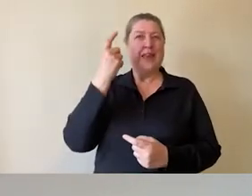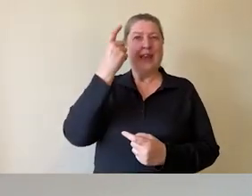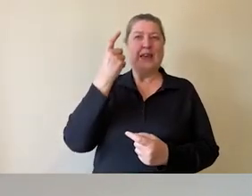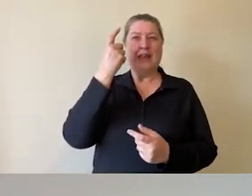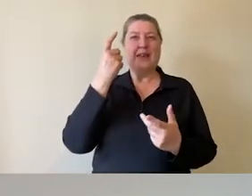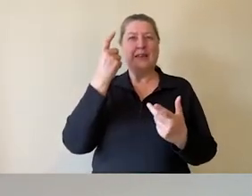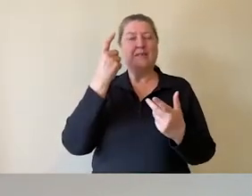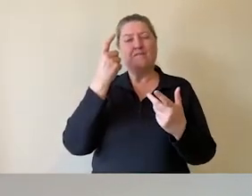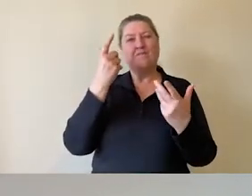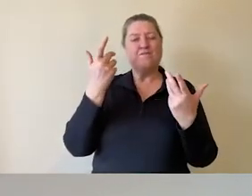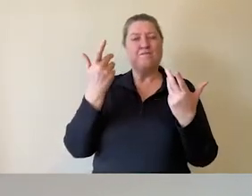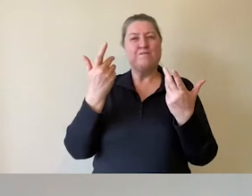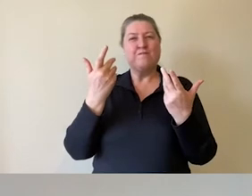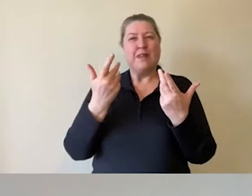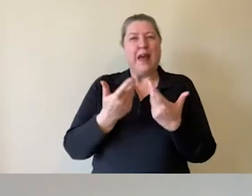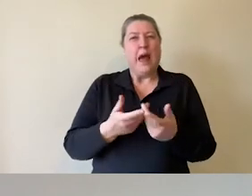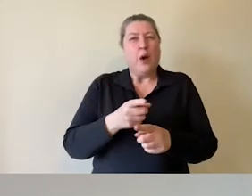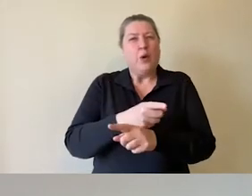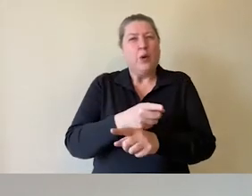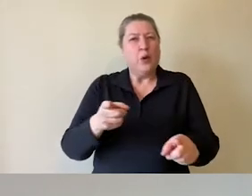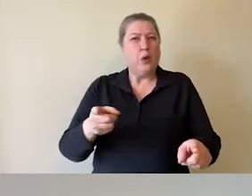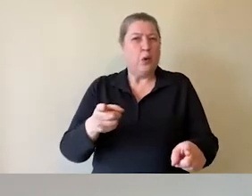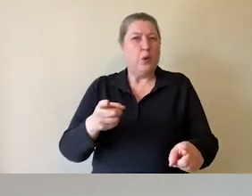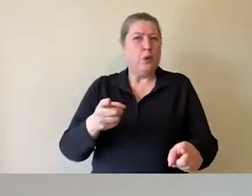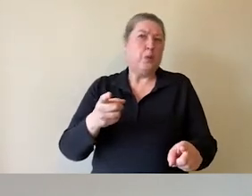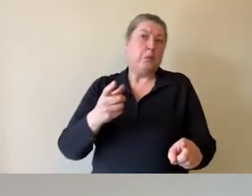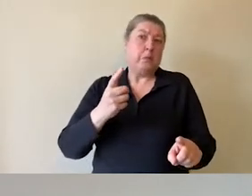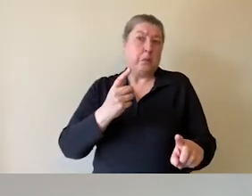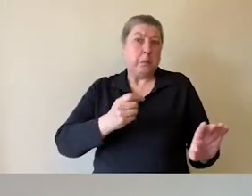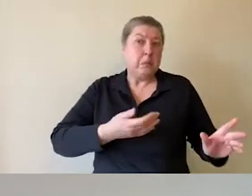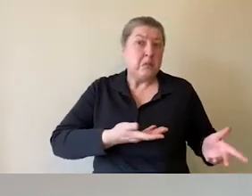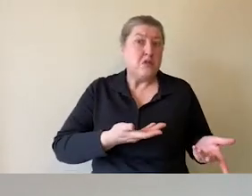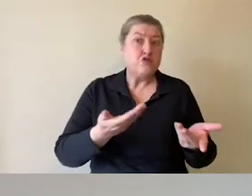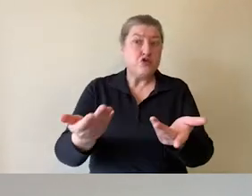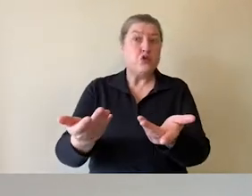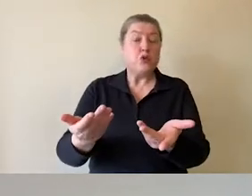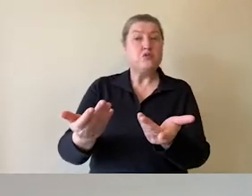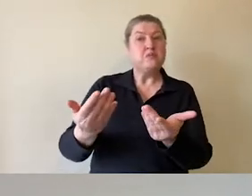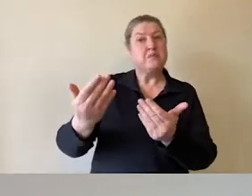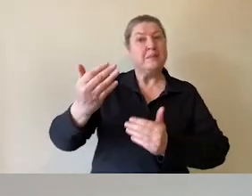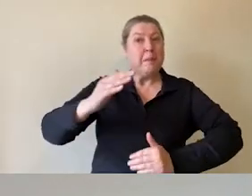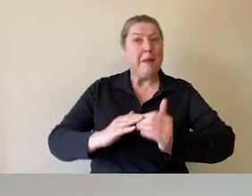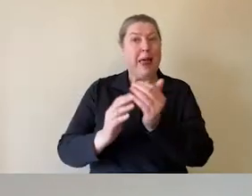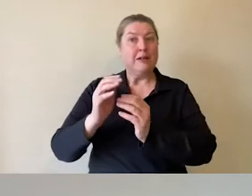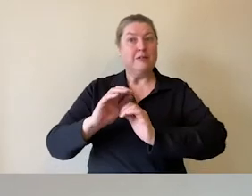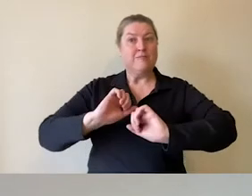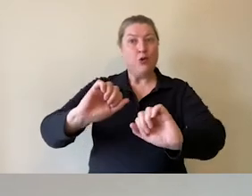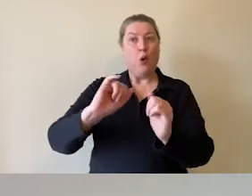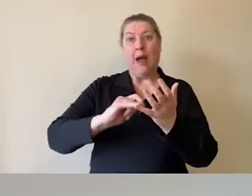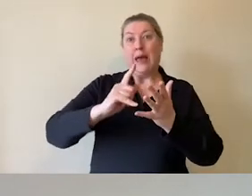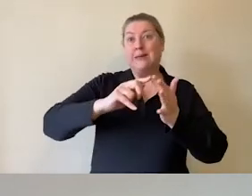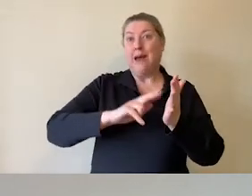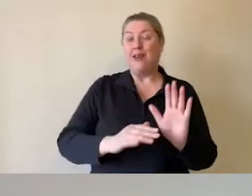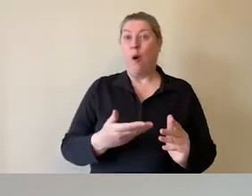the ways that you can introduce and build your SEN offer